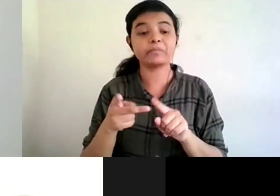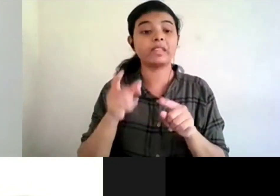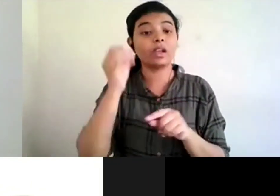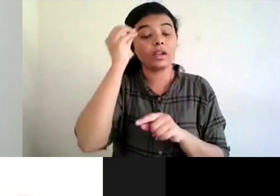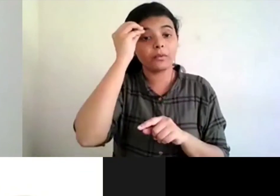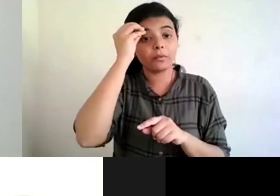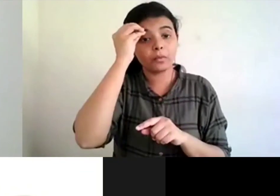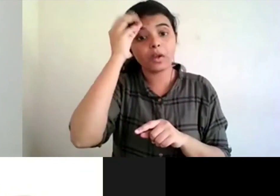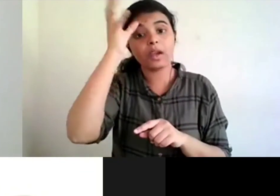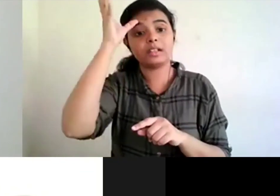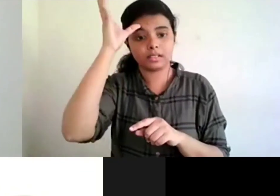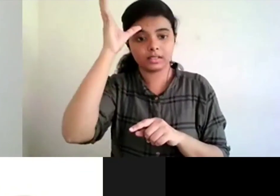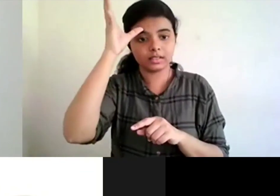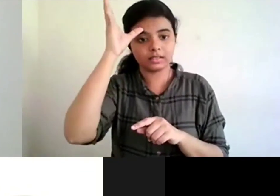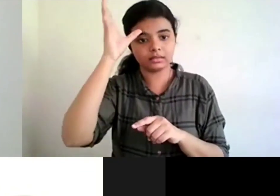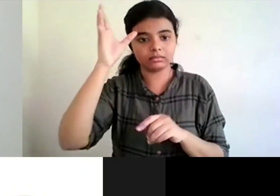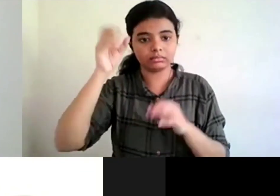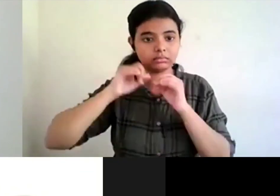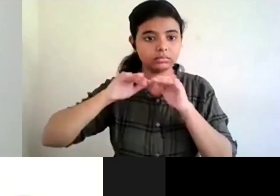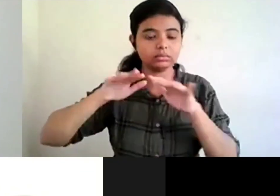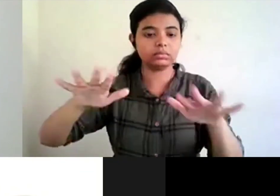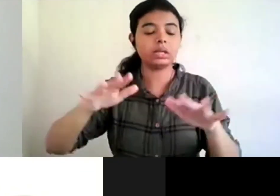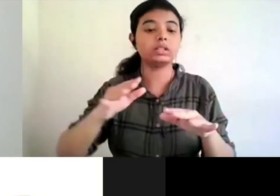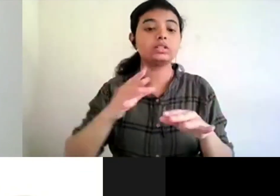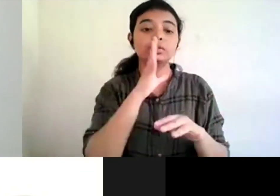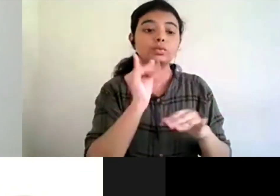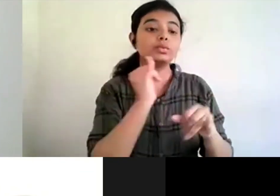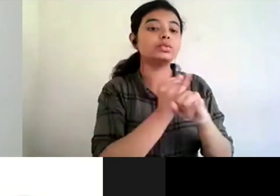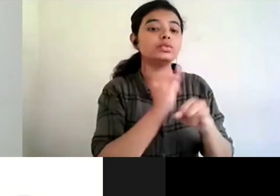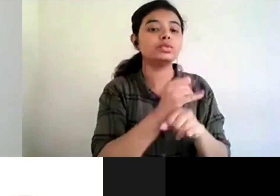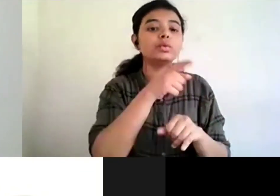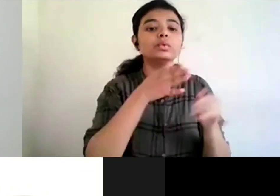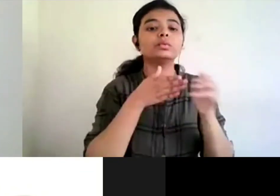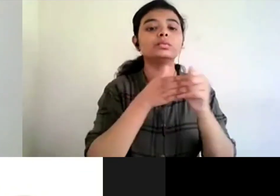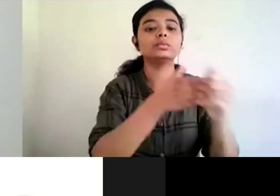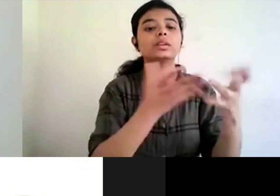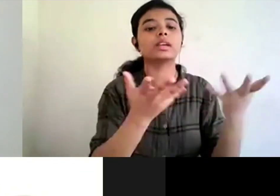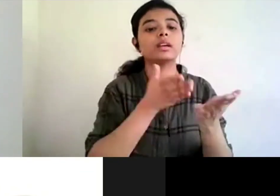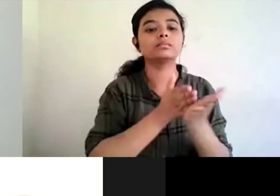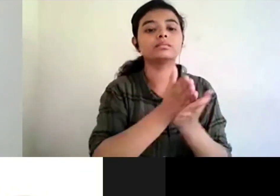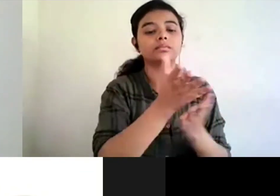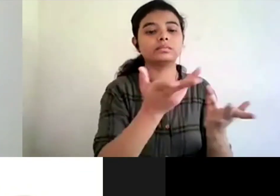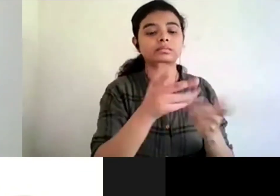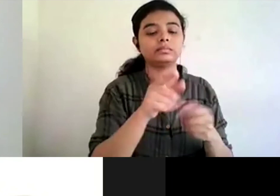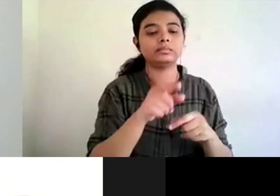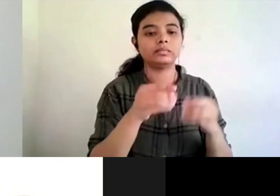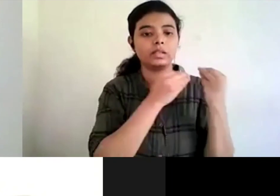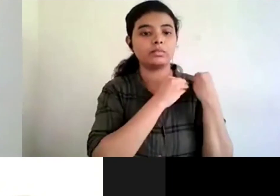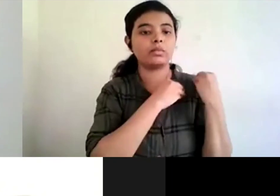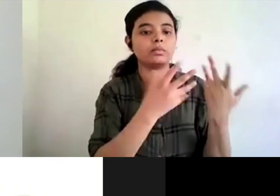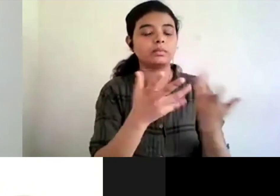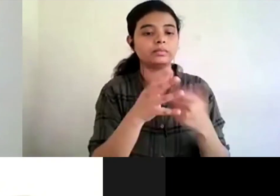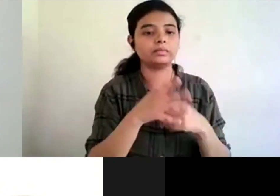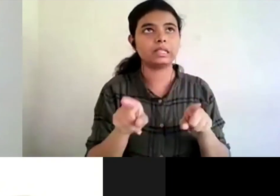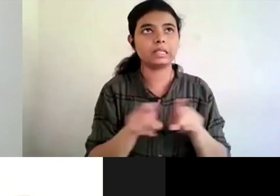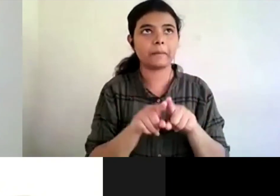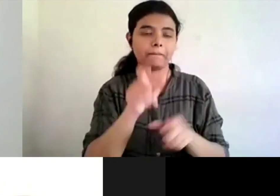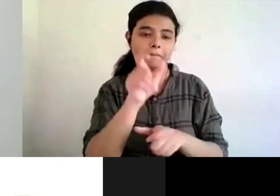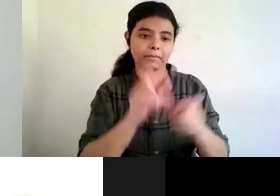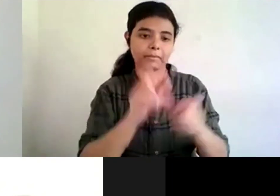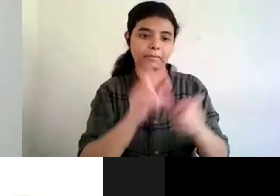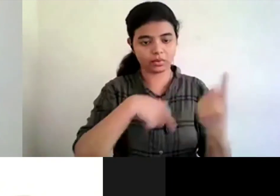what is the role of an institution actually uh i mean whether like one way is that individuals